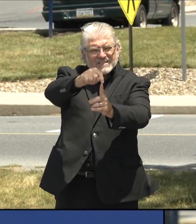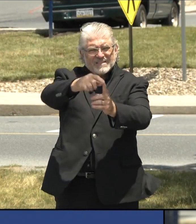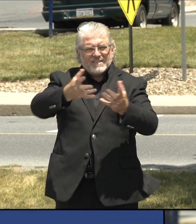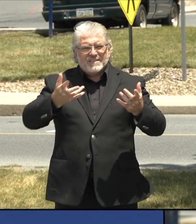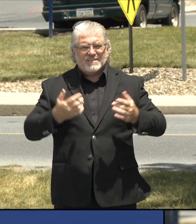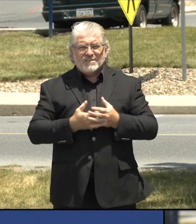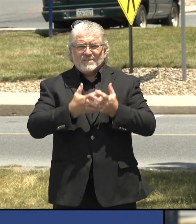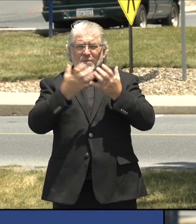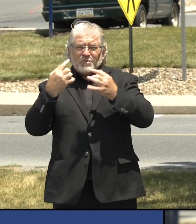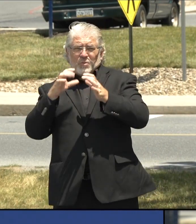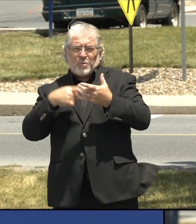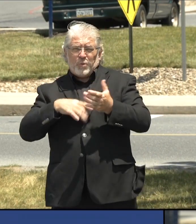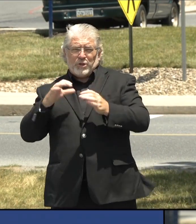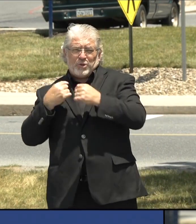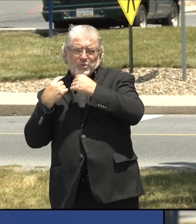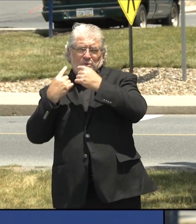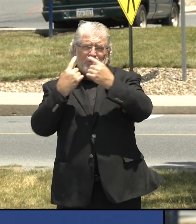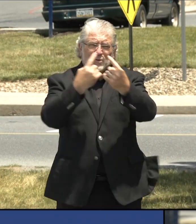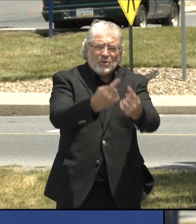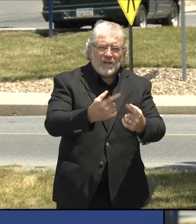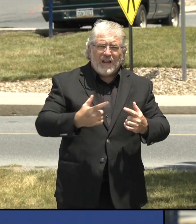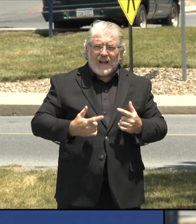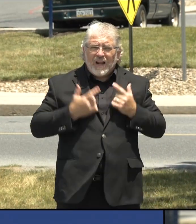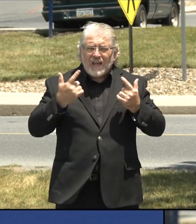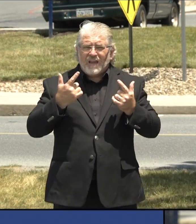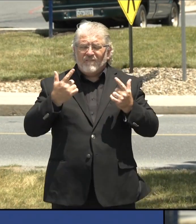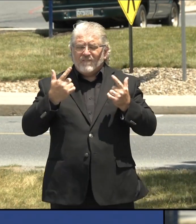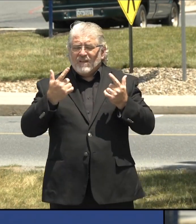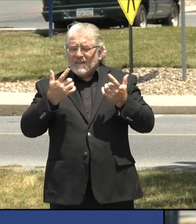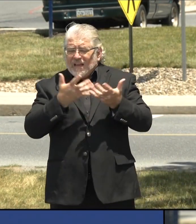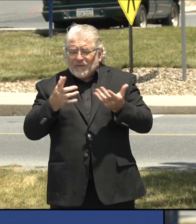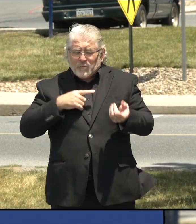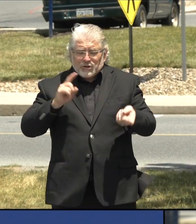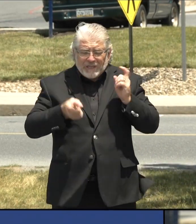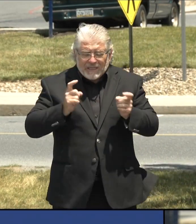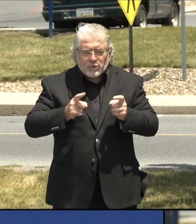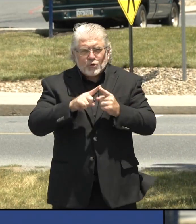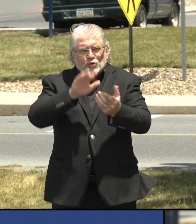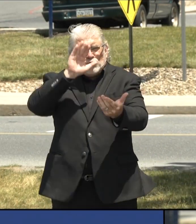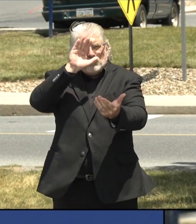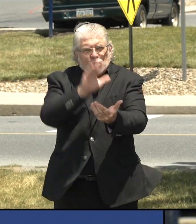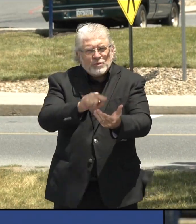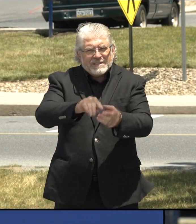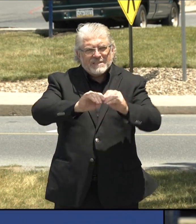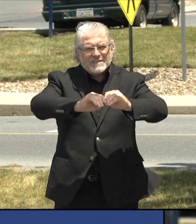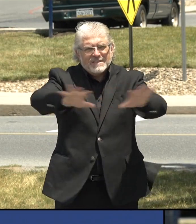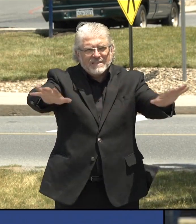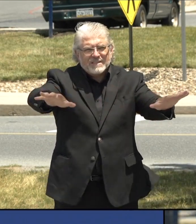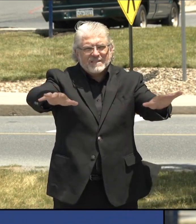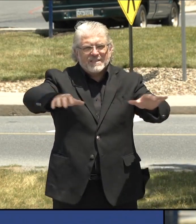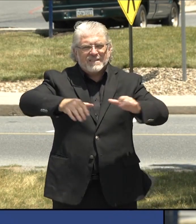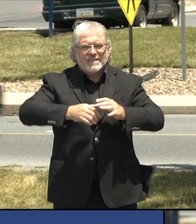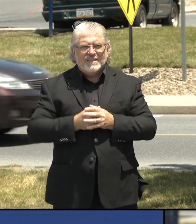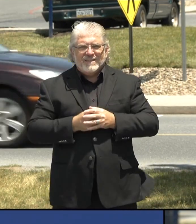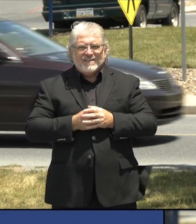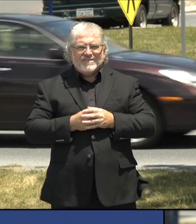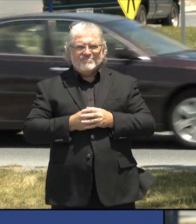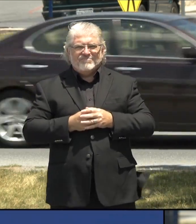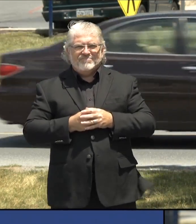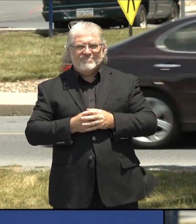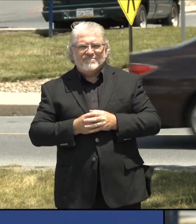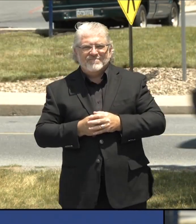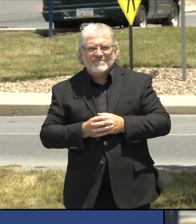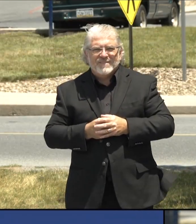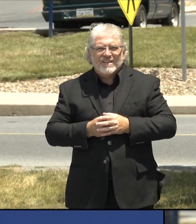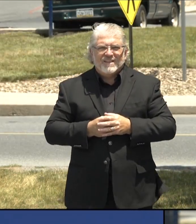reduce risk. Don't touch a hot stove. Don't look at the sun. Don't do a lot of things. And we do those